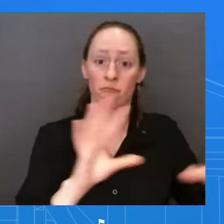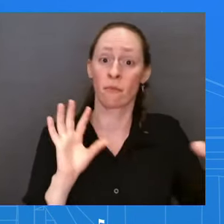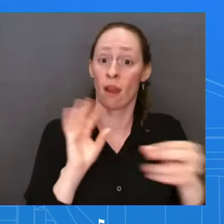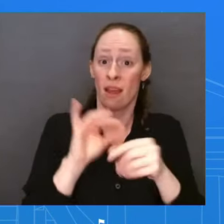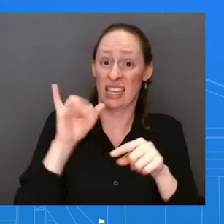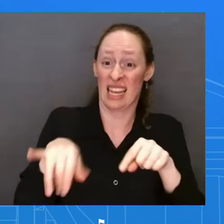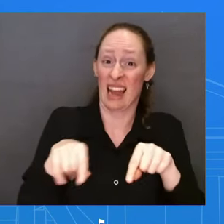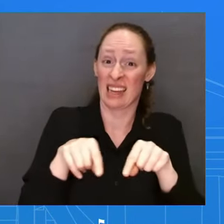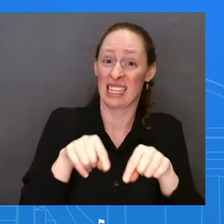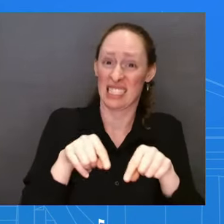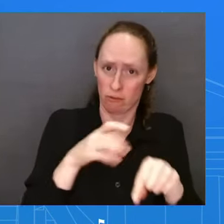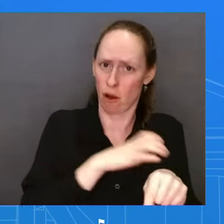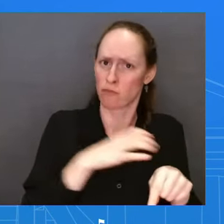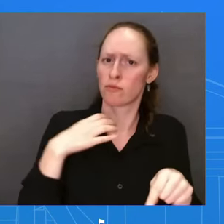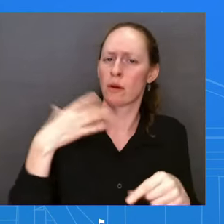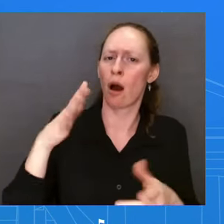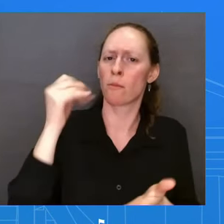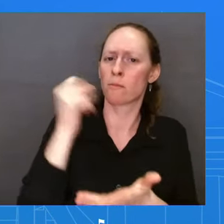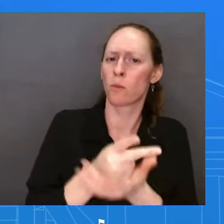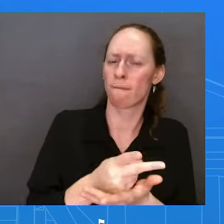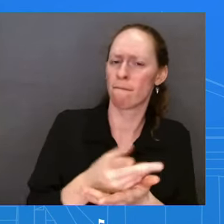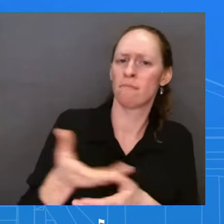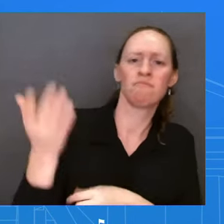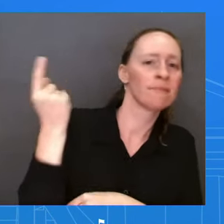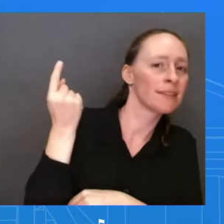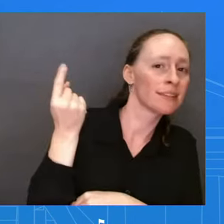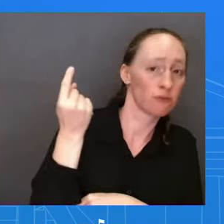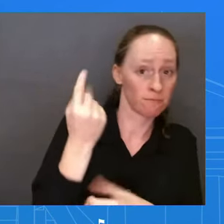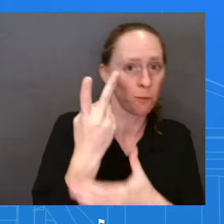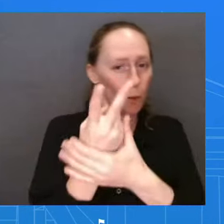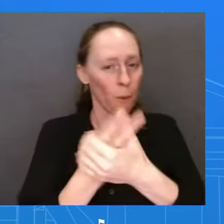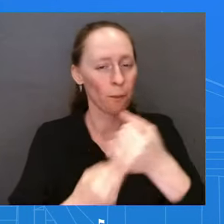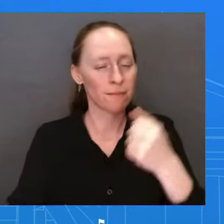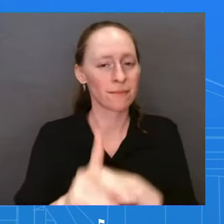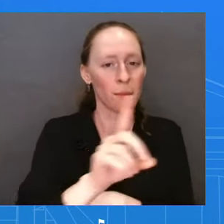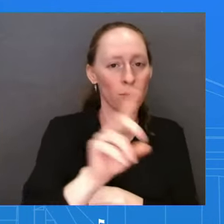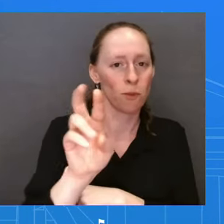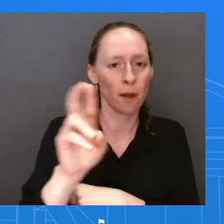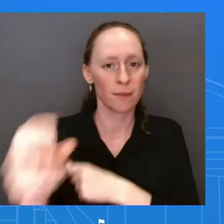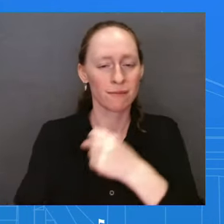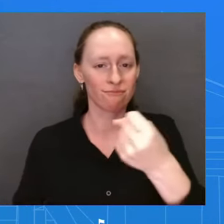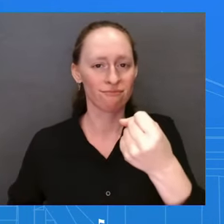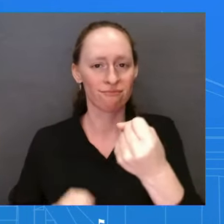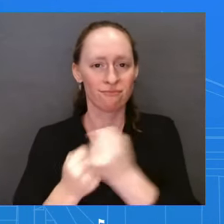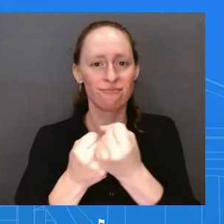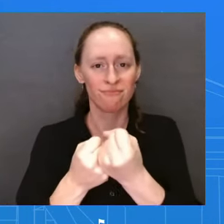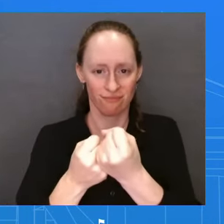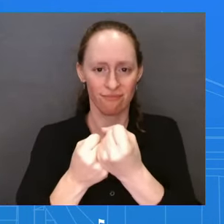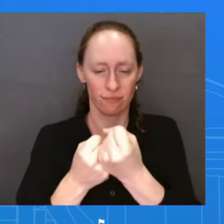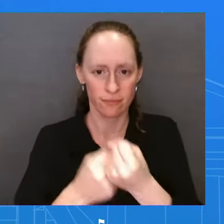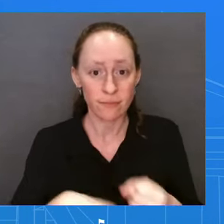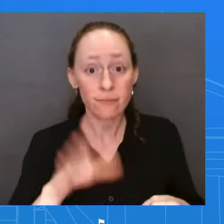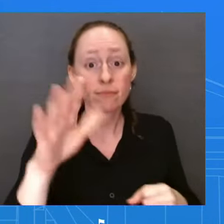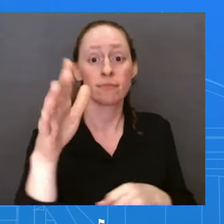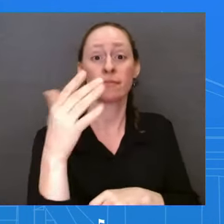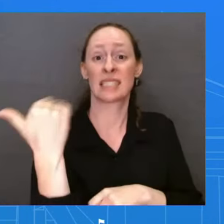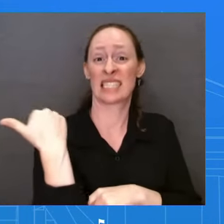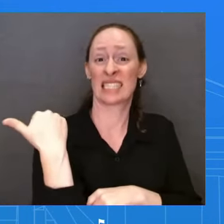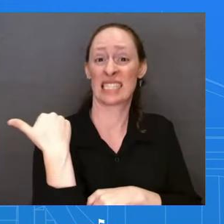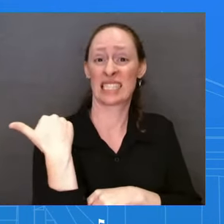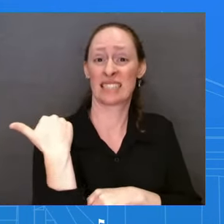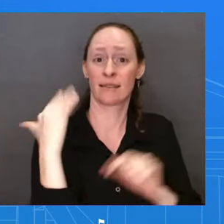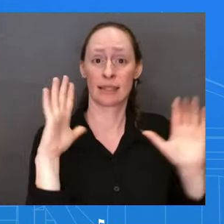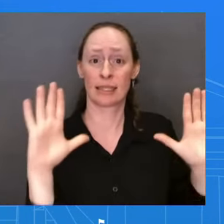as President Biden told President Zelensky on Sunday, we continue to support Ukraine as it defends its sovereignty and territorial integrity